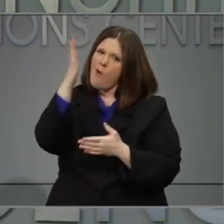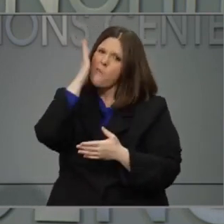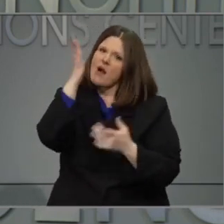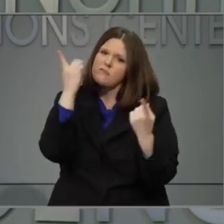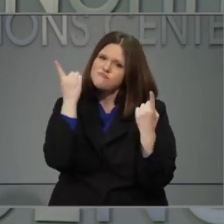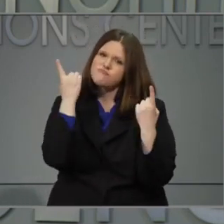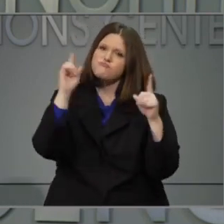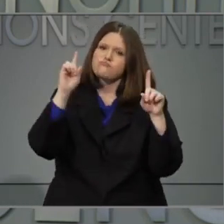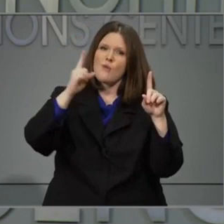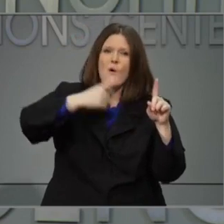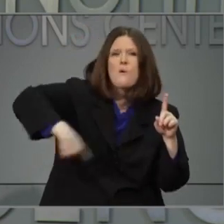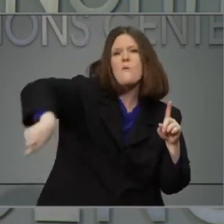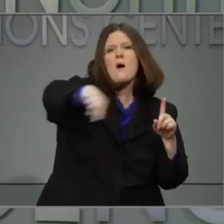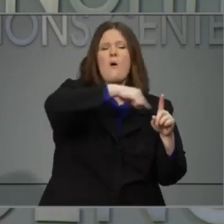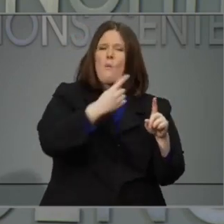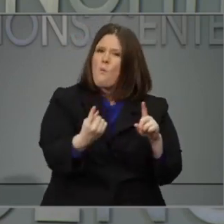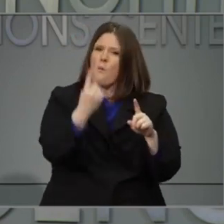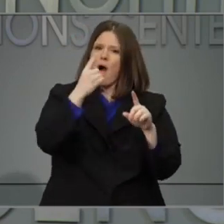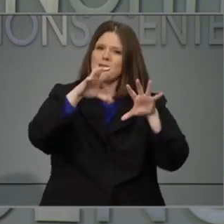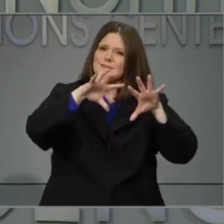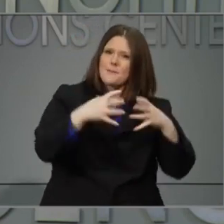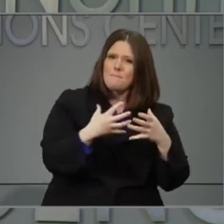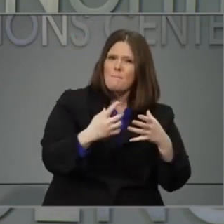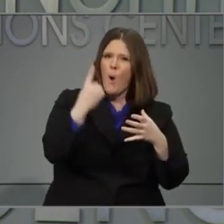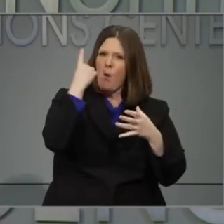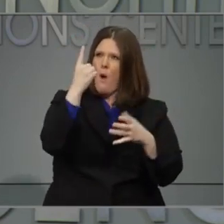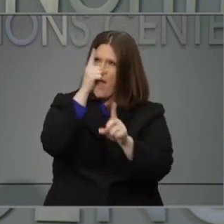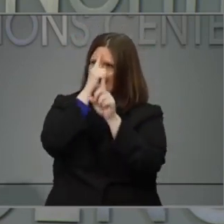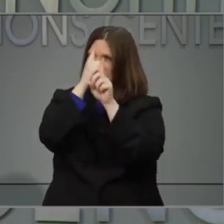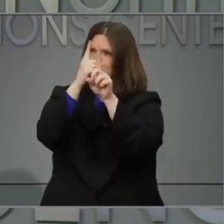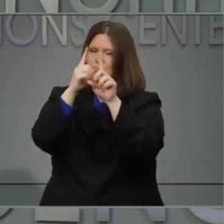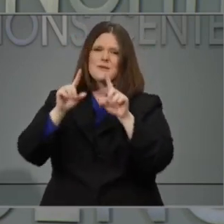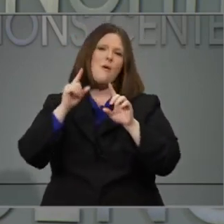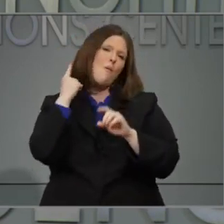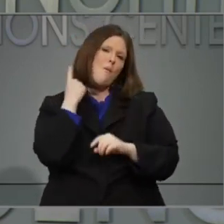team, one mission, and one family. Thank you, Governor.